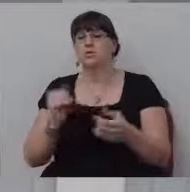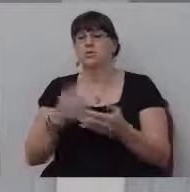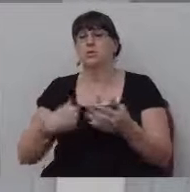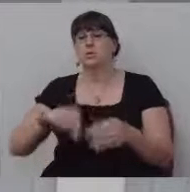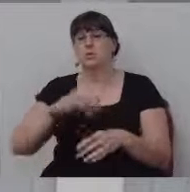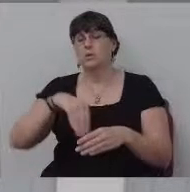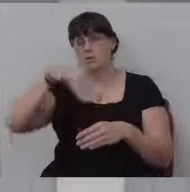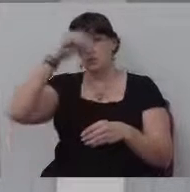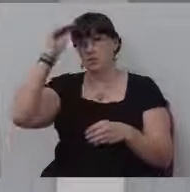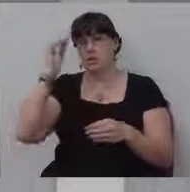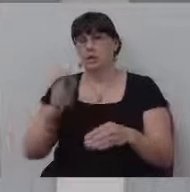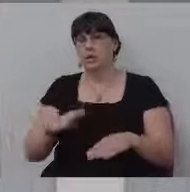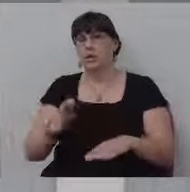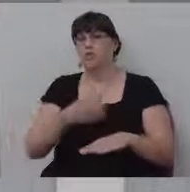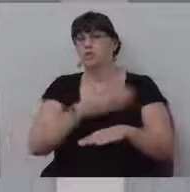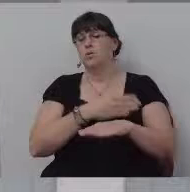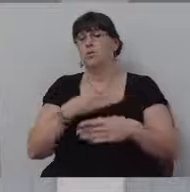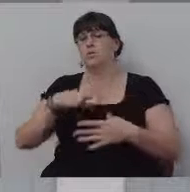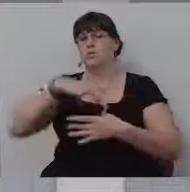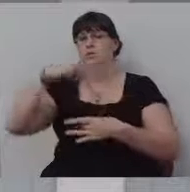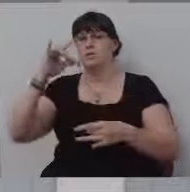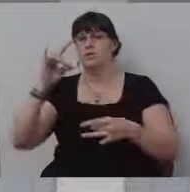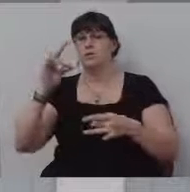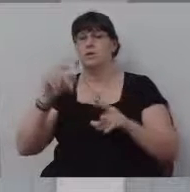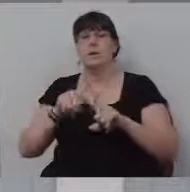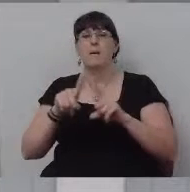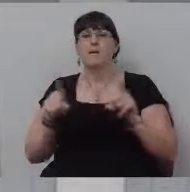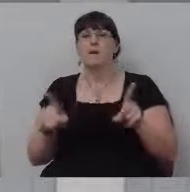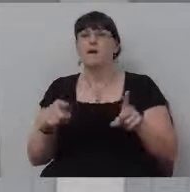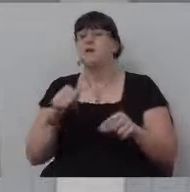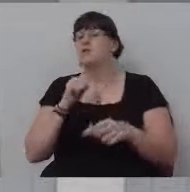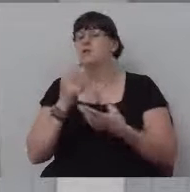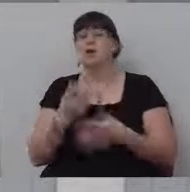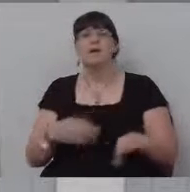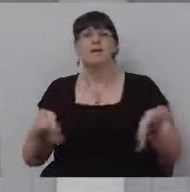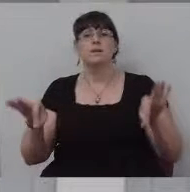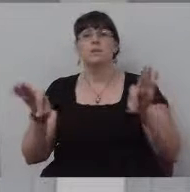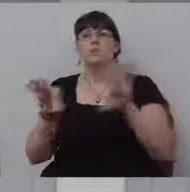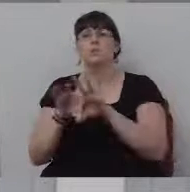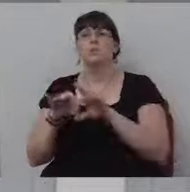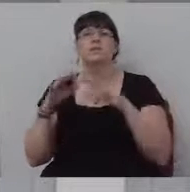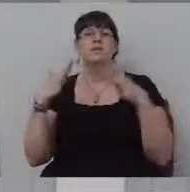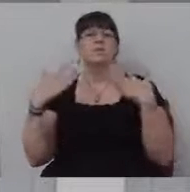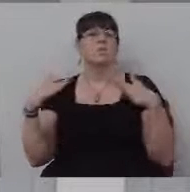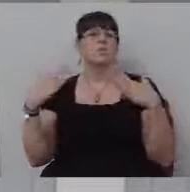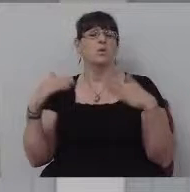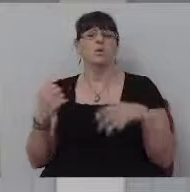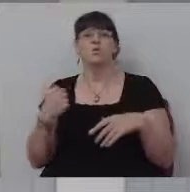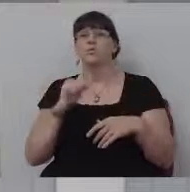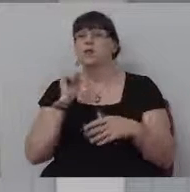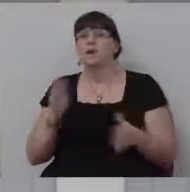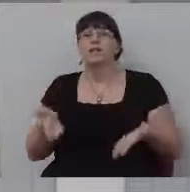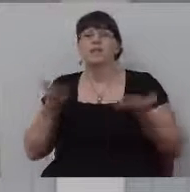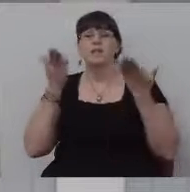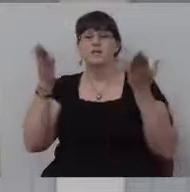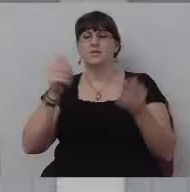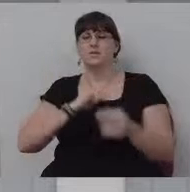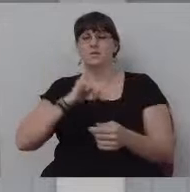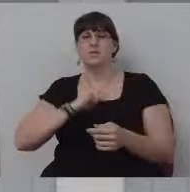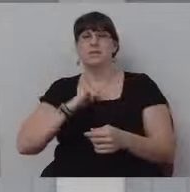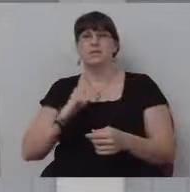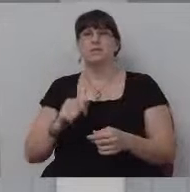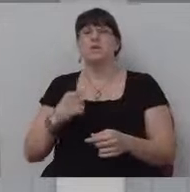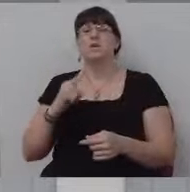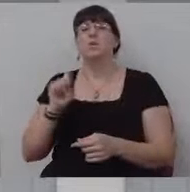and grow spiritually, but not in grandeur. It's not a matter of us trying to lift ourselves up. One of the most disappointing